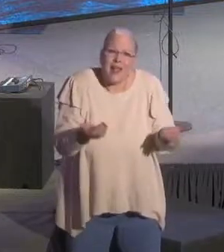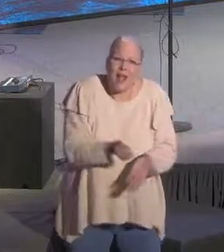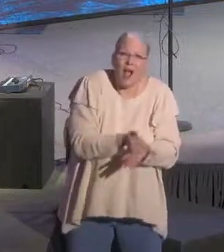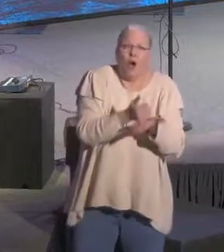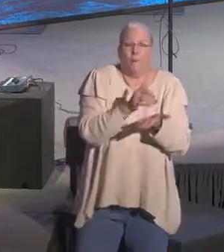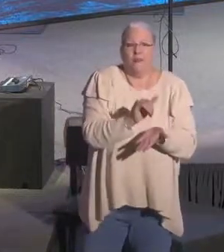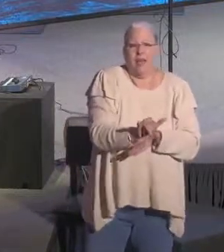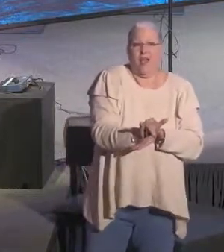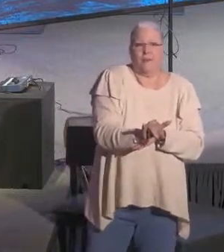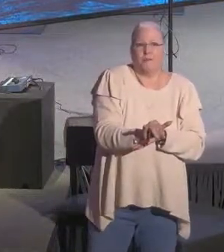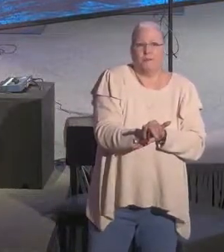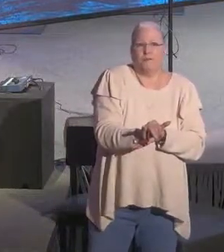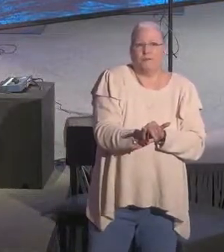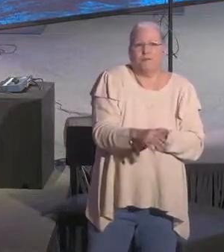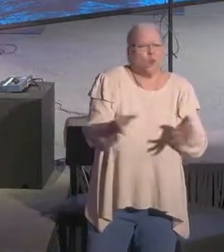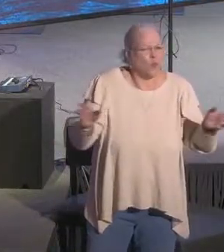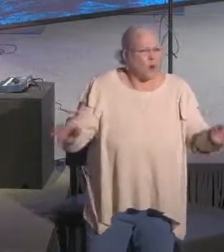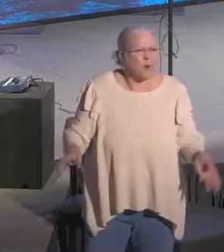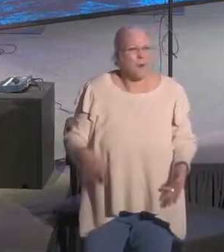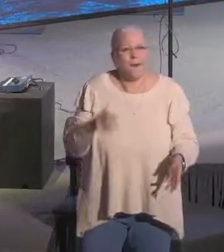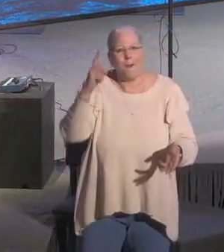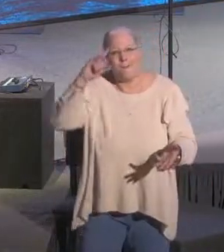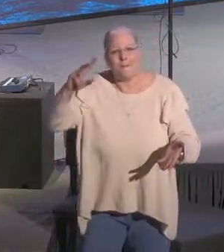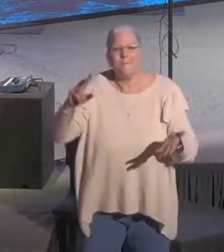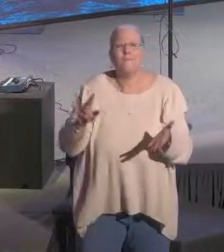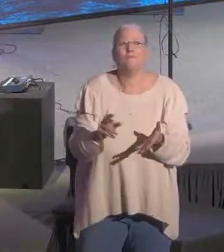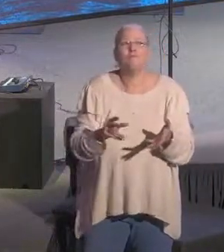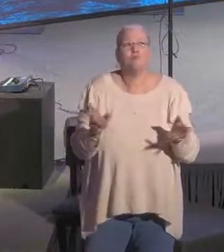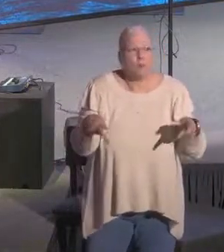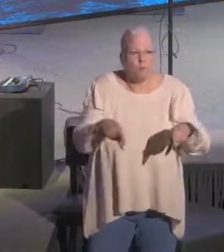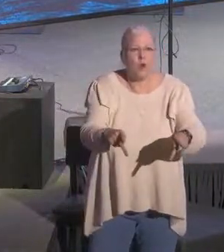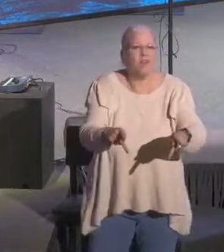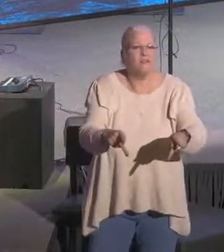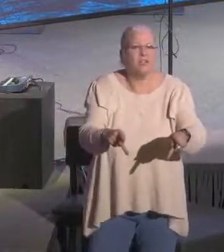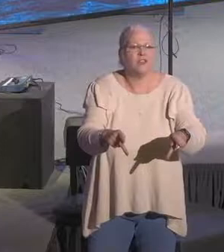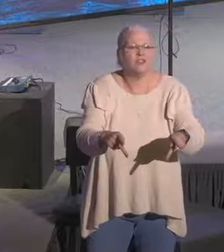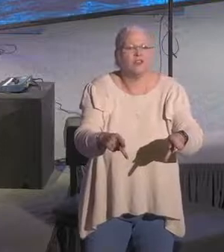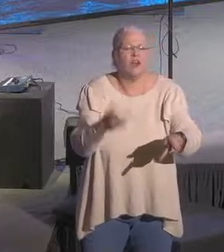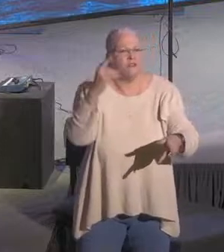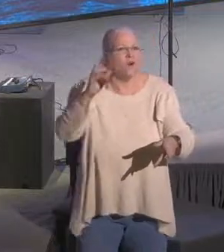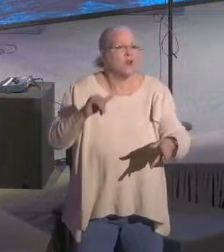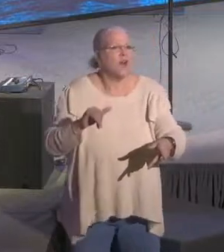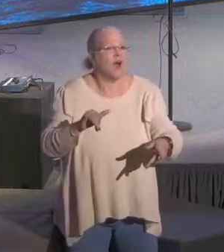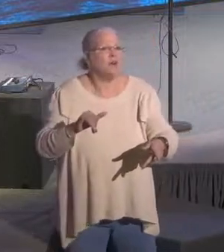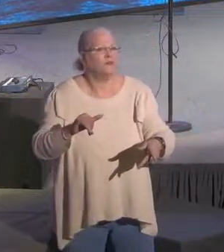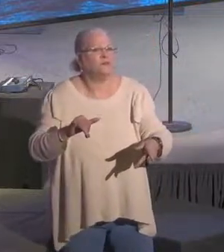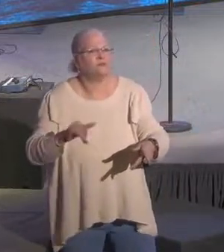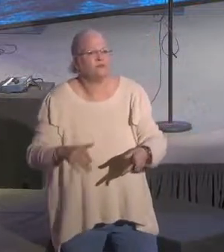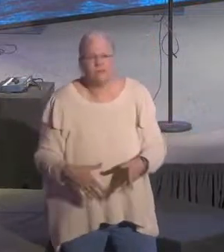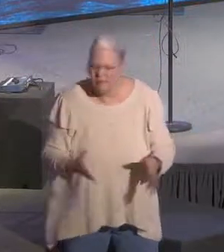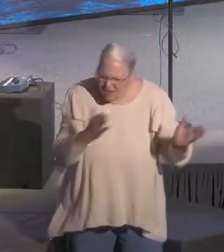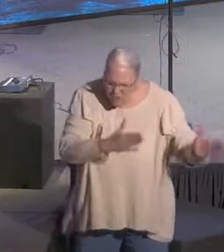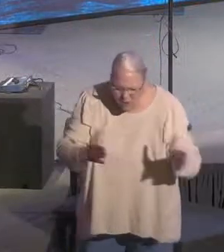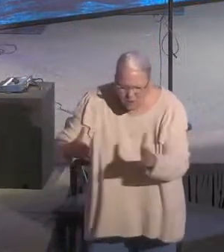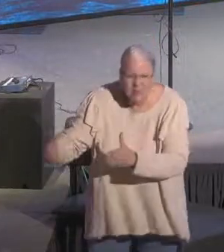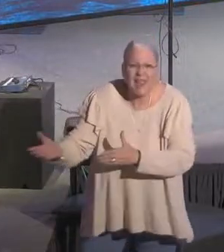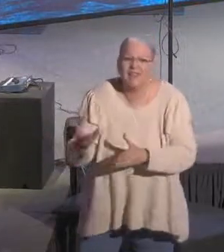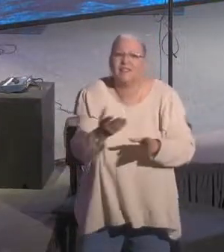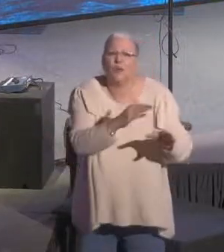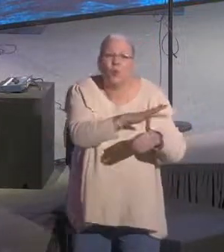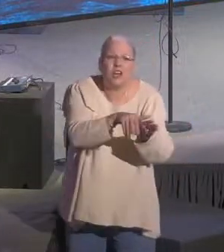A privilege to be part of God's plan, his salvation plan here on this planet. That's what we are.